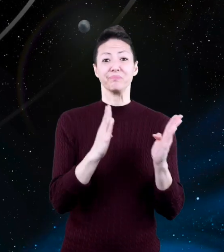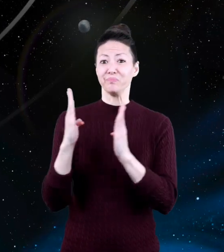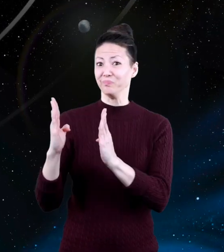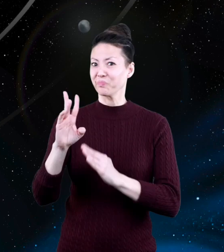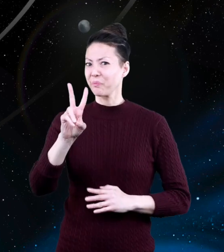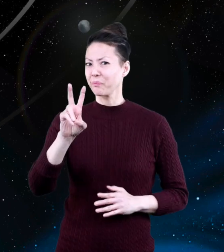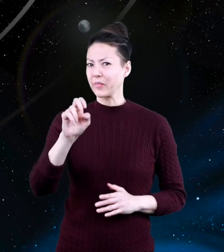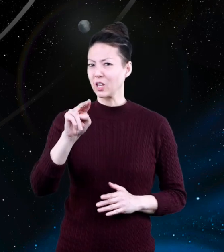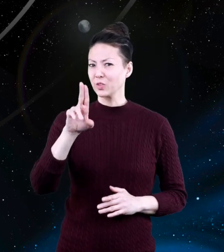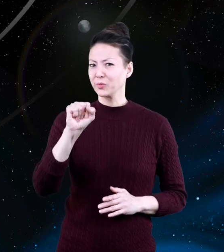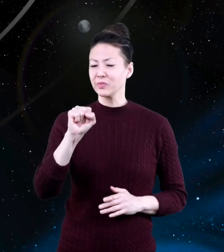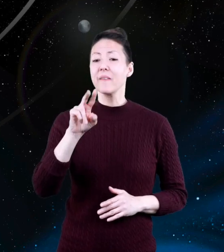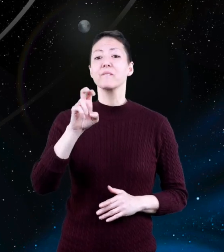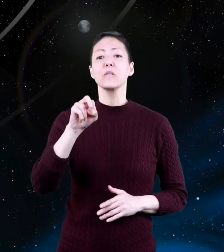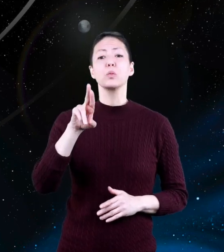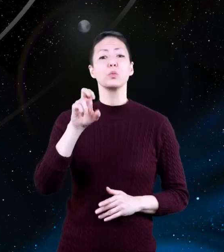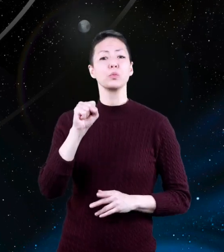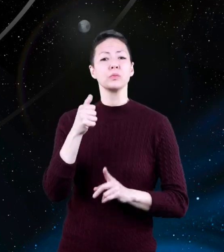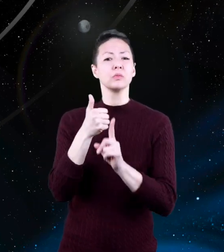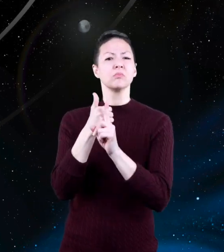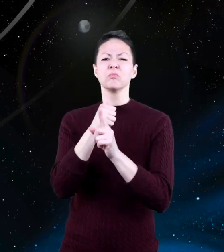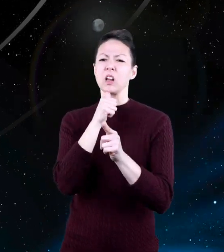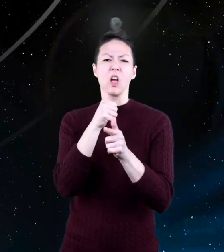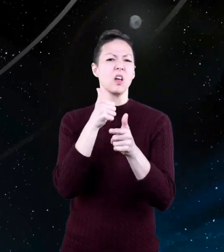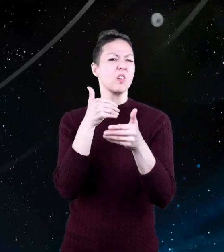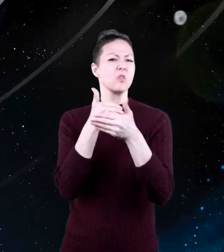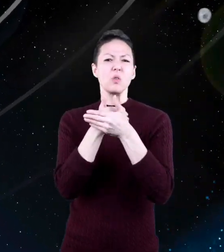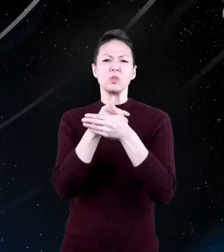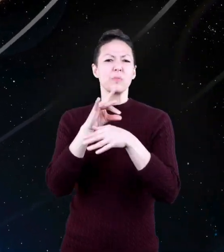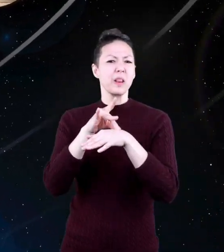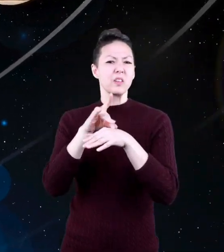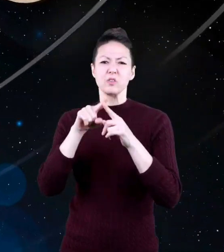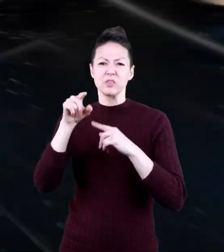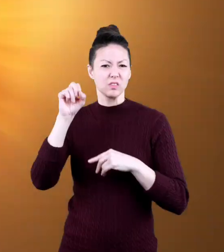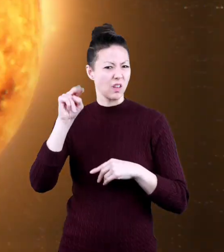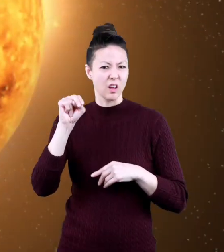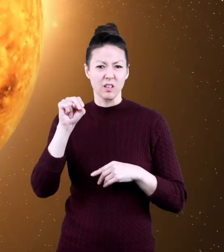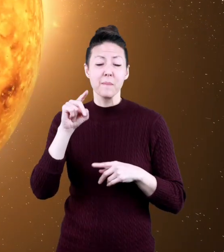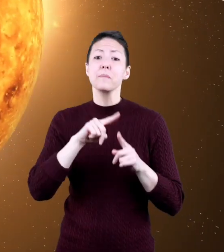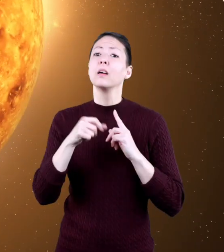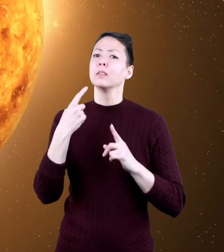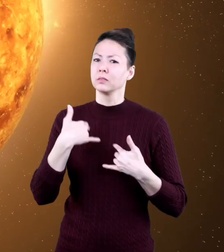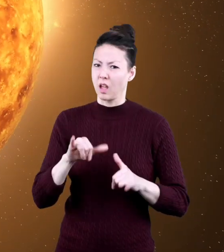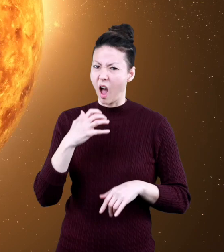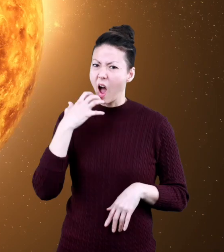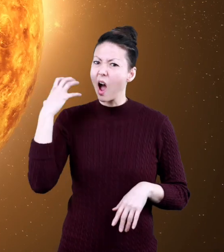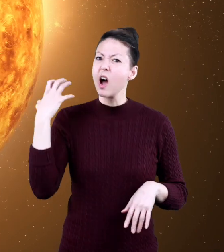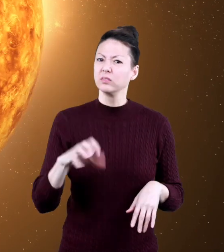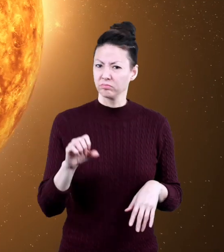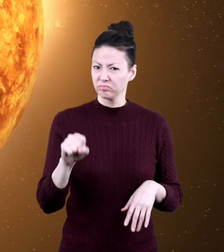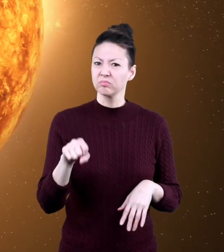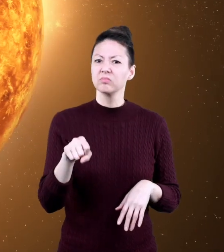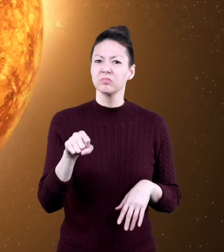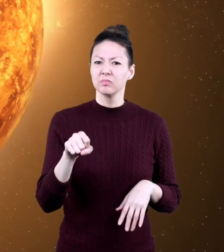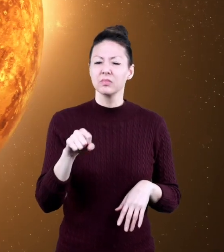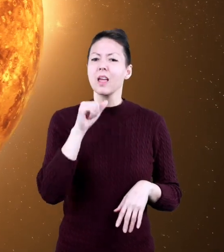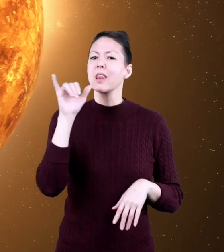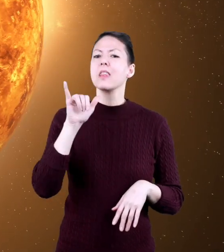Venus is. Even though Venus is not the closest planet to the Sun, it is the hottest.